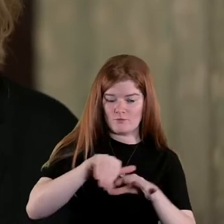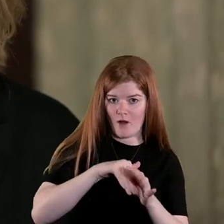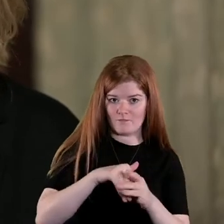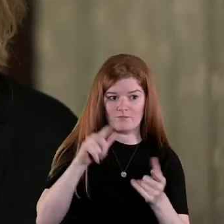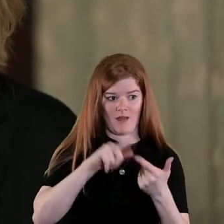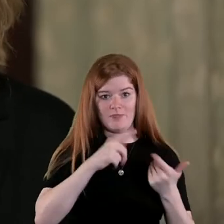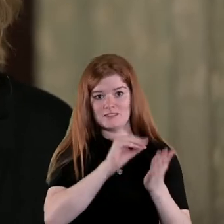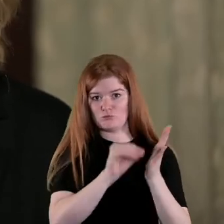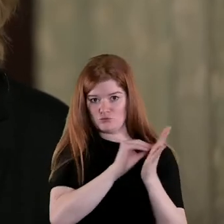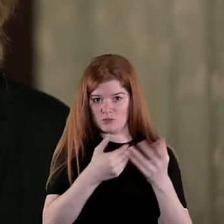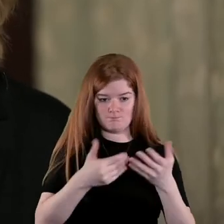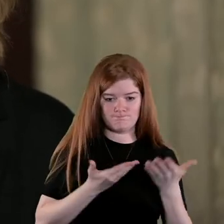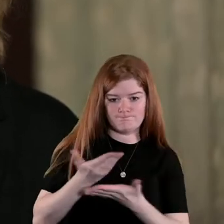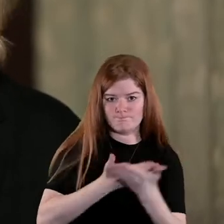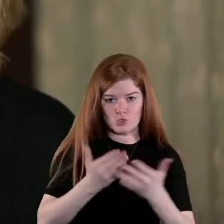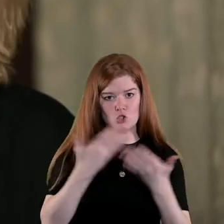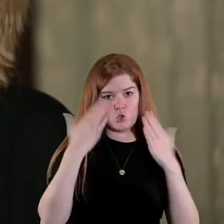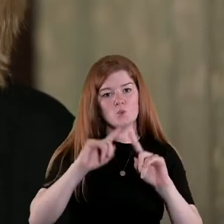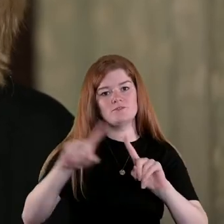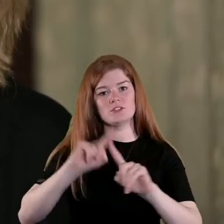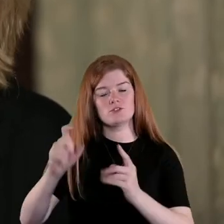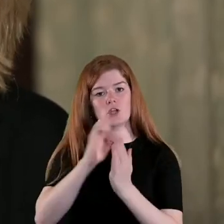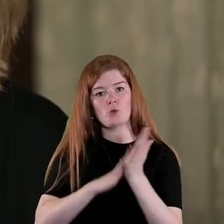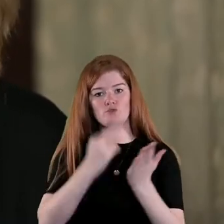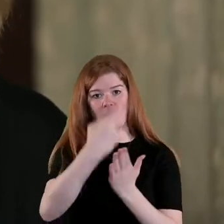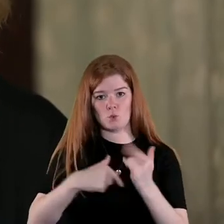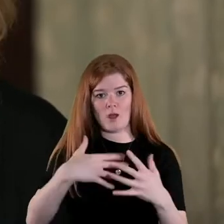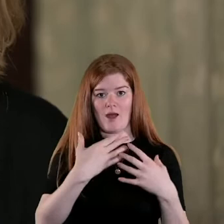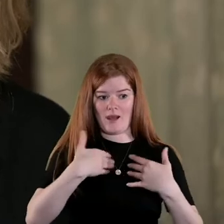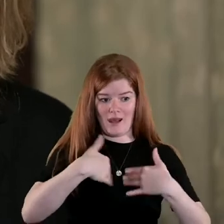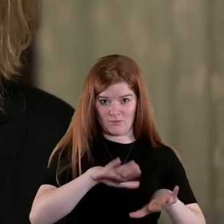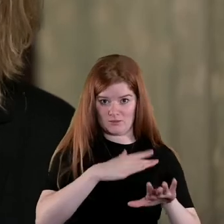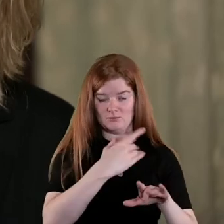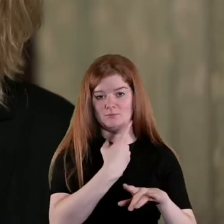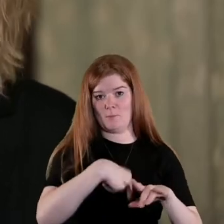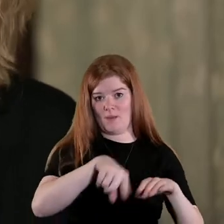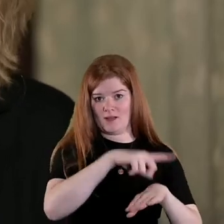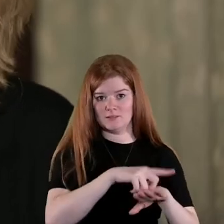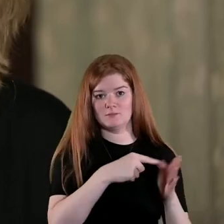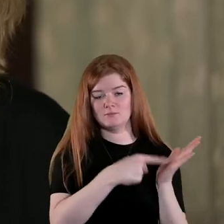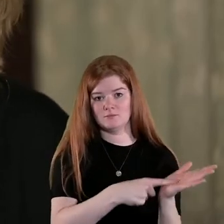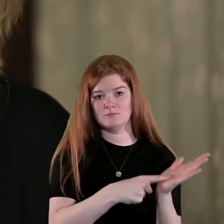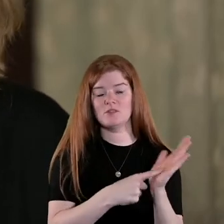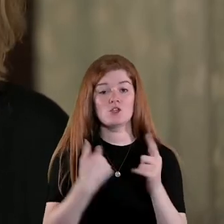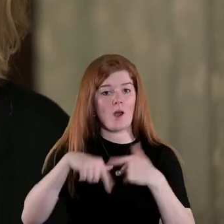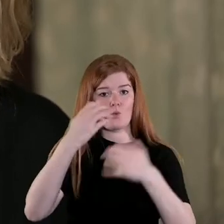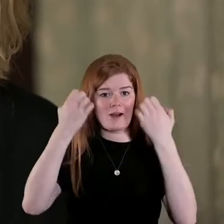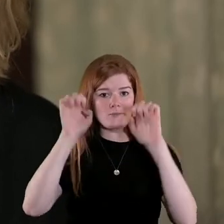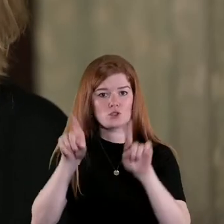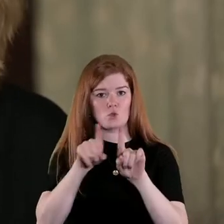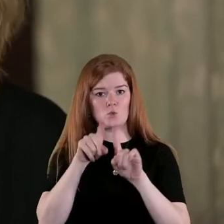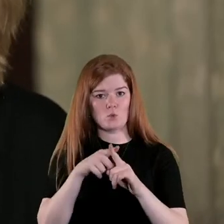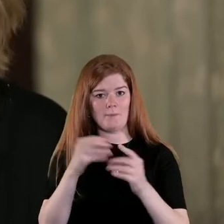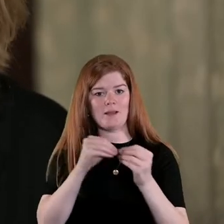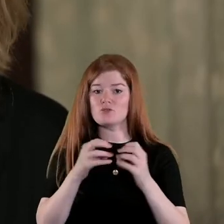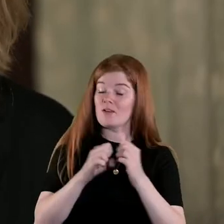secretariat by presenting the documentary records that they left behind the exhibition also chronicles